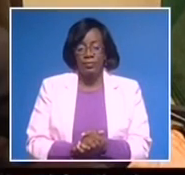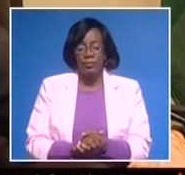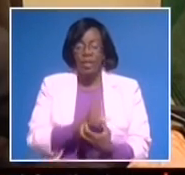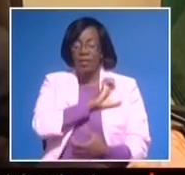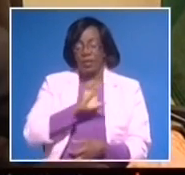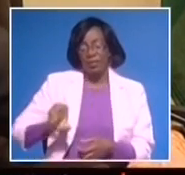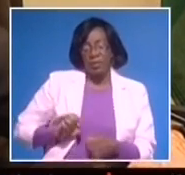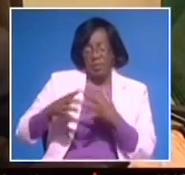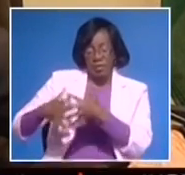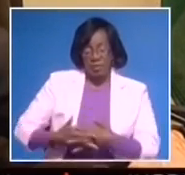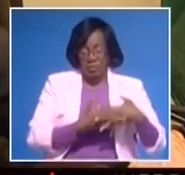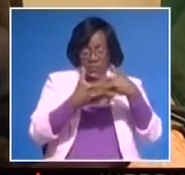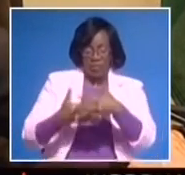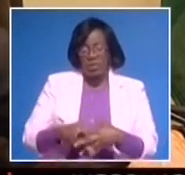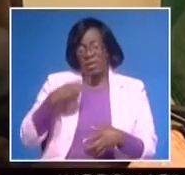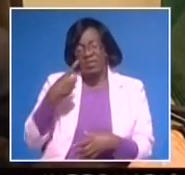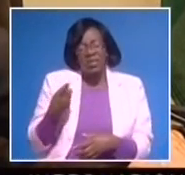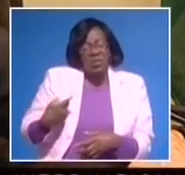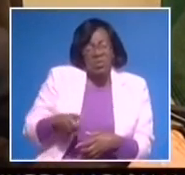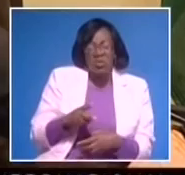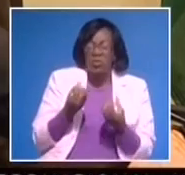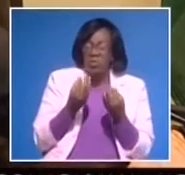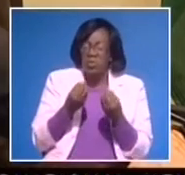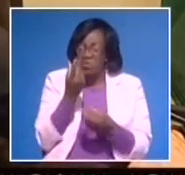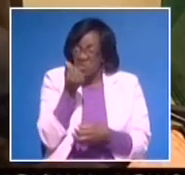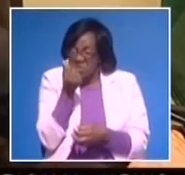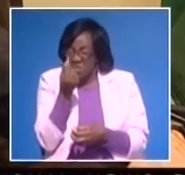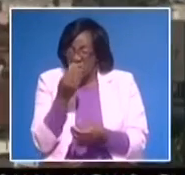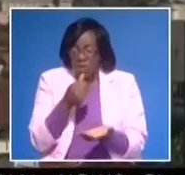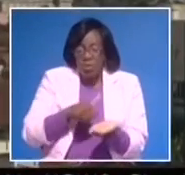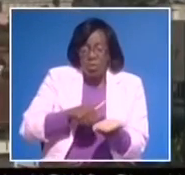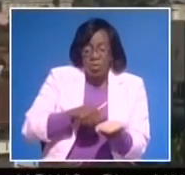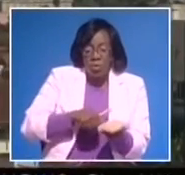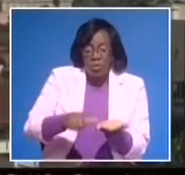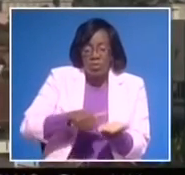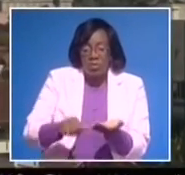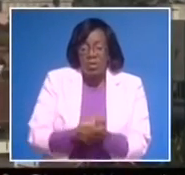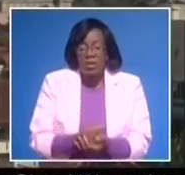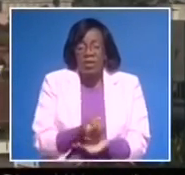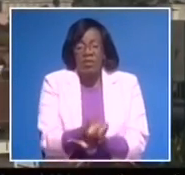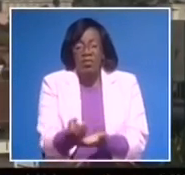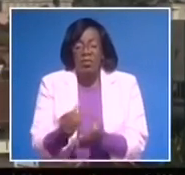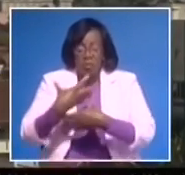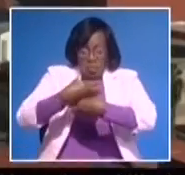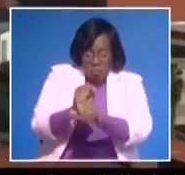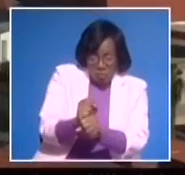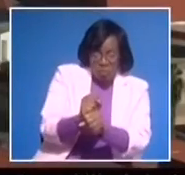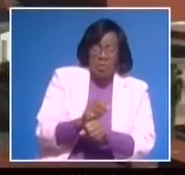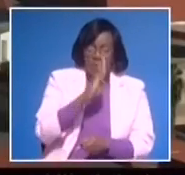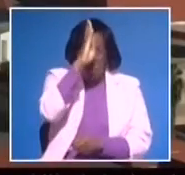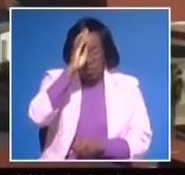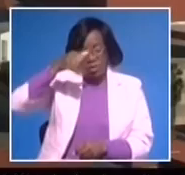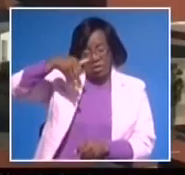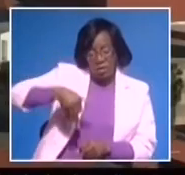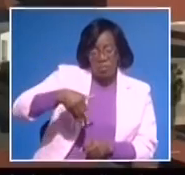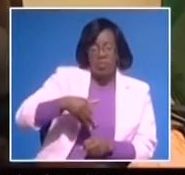although most of the funds were spent in the northern part of Namibia, they mitigated a lot of development challenges Namibia